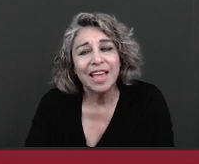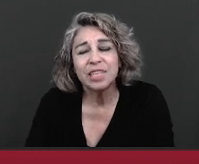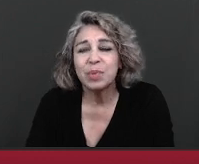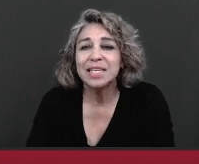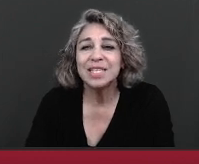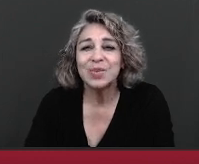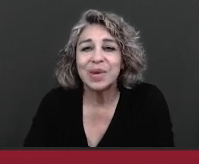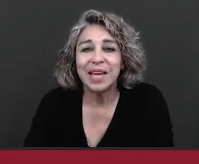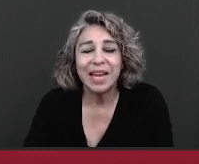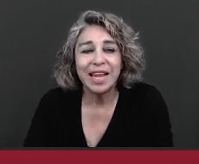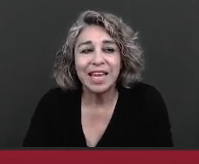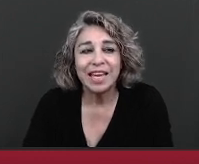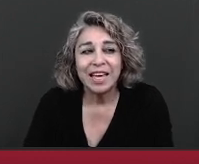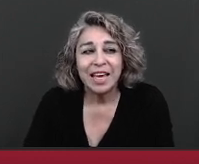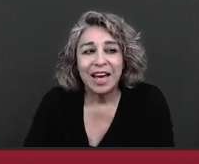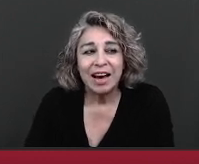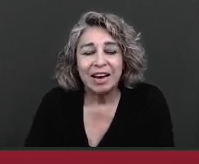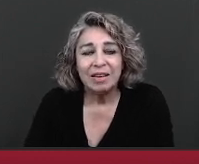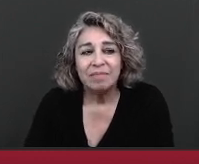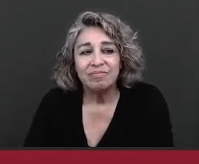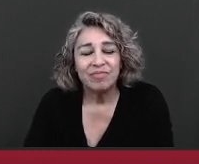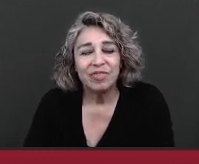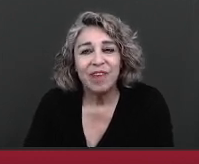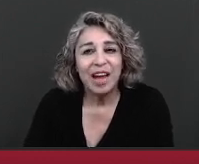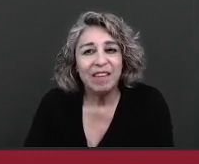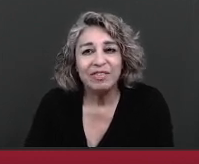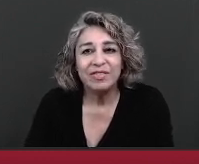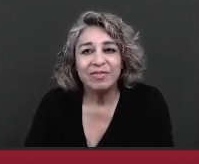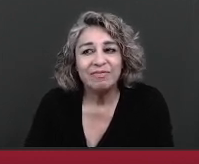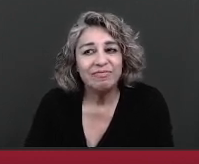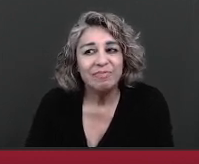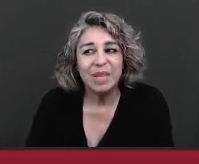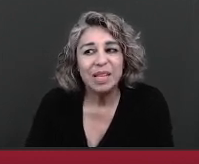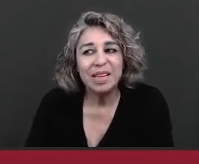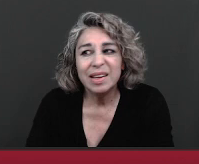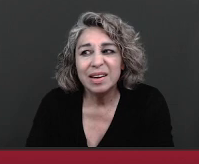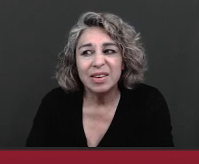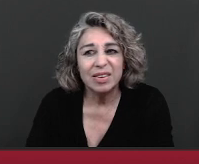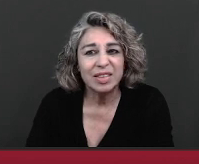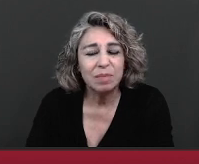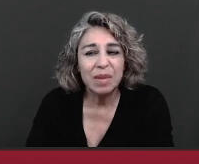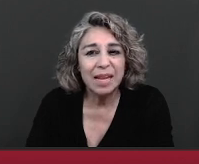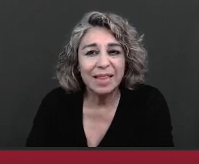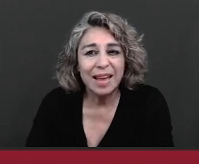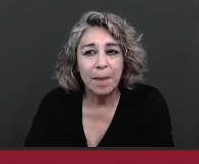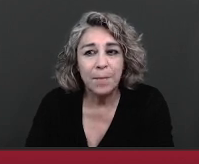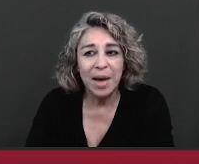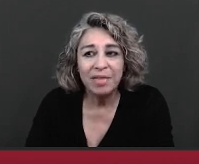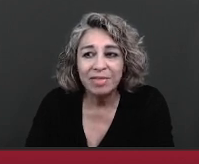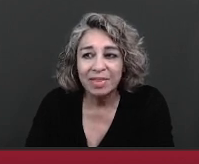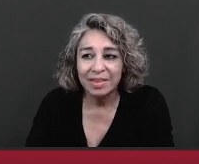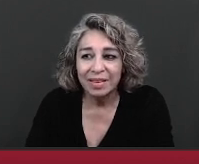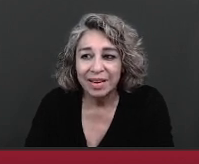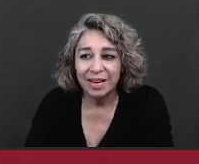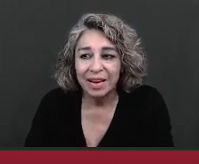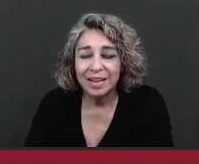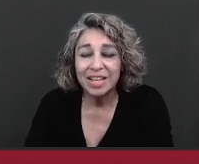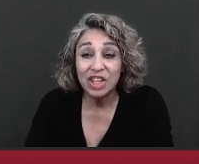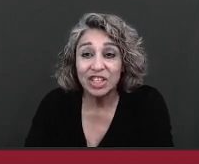the ex-presidents were giving um five million or something like that a month